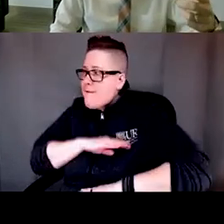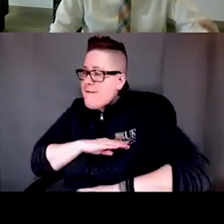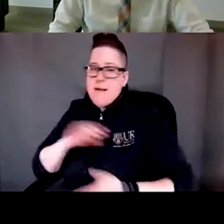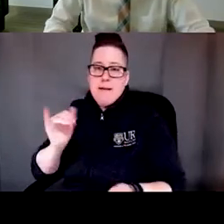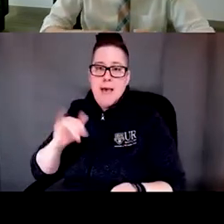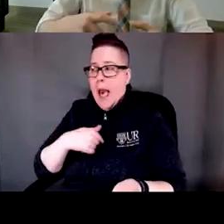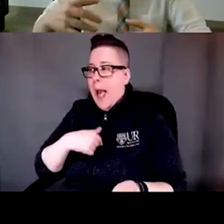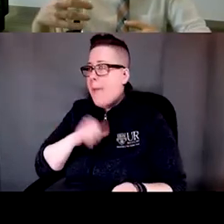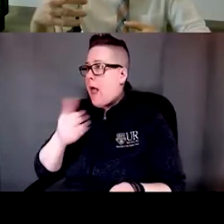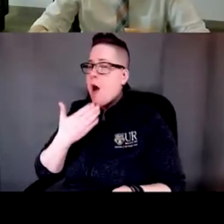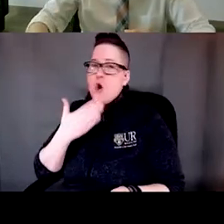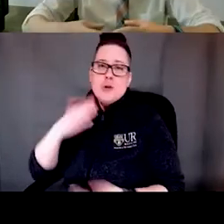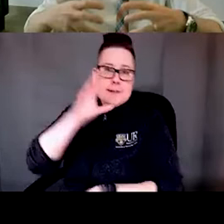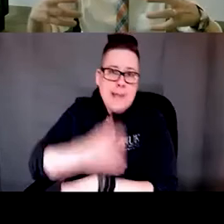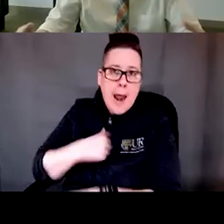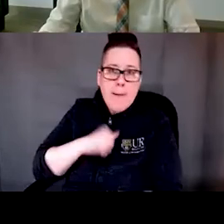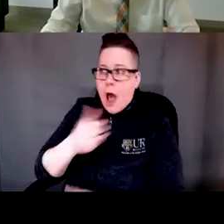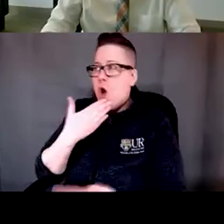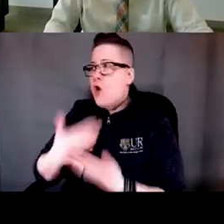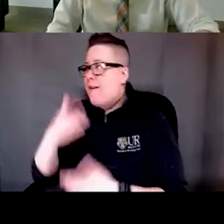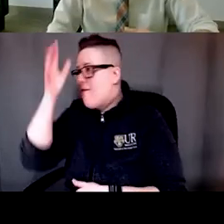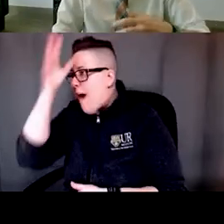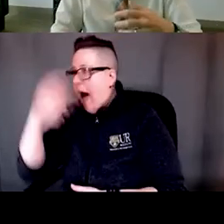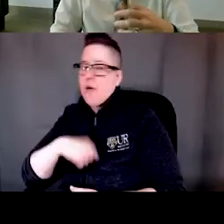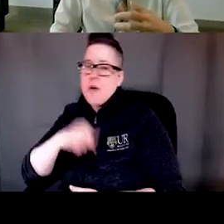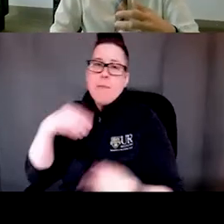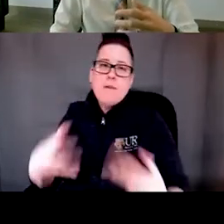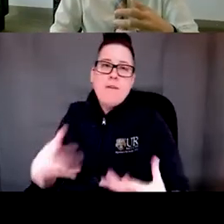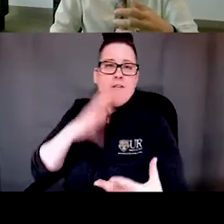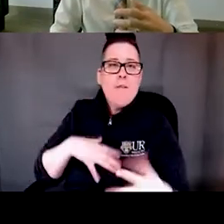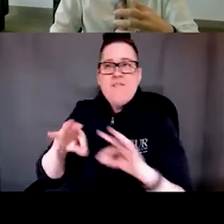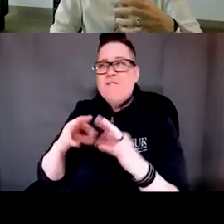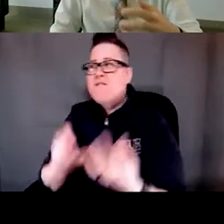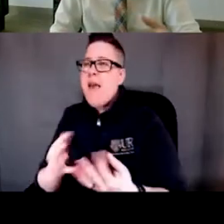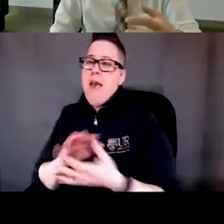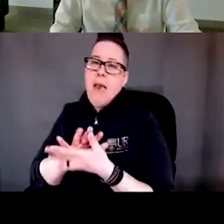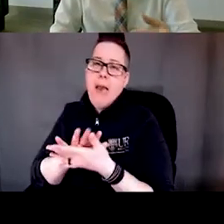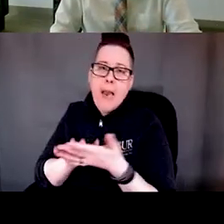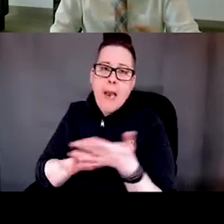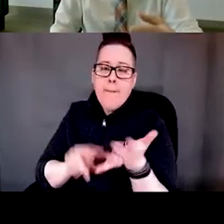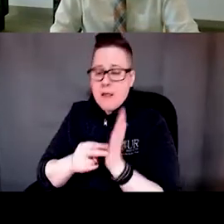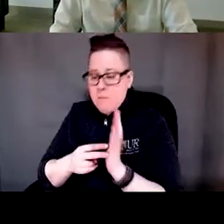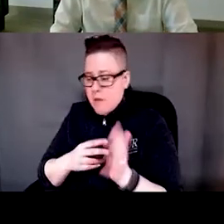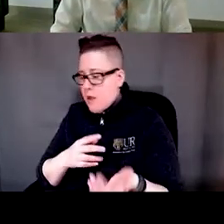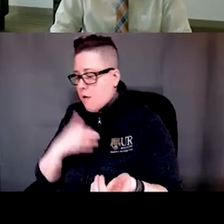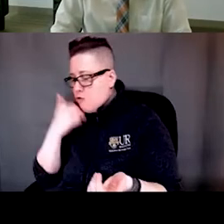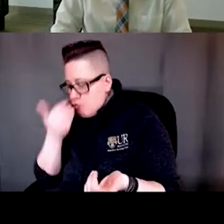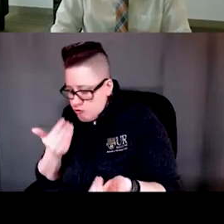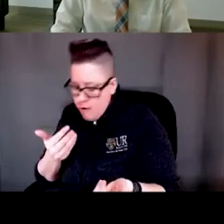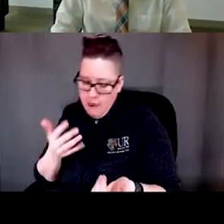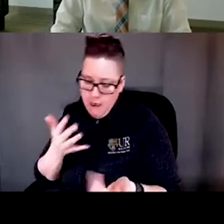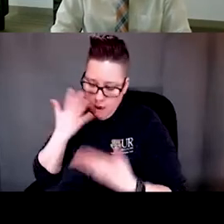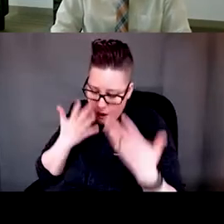son or as a father, as a provider to the family. And so you're not fulfilling that obligation, not fulfilling that